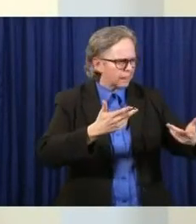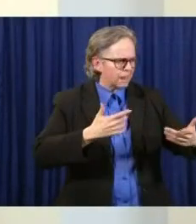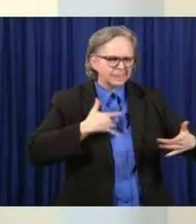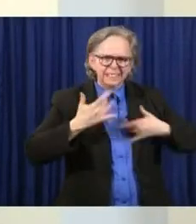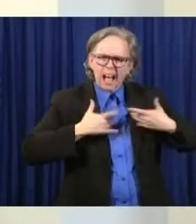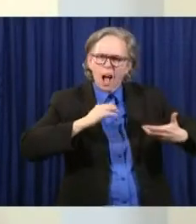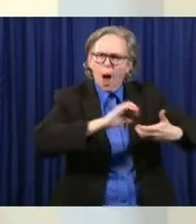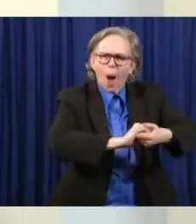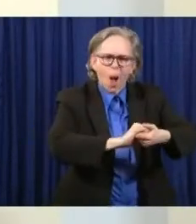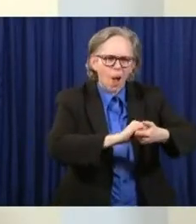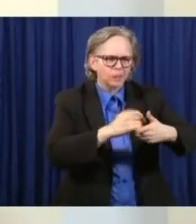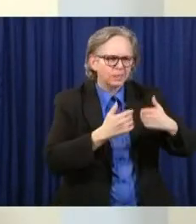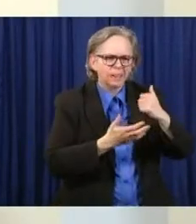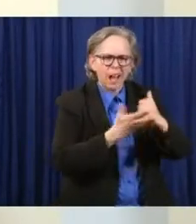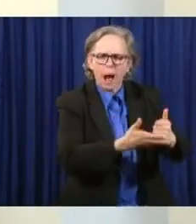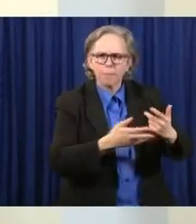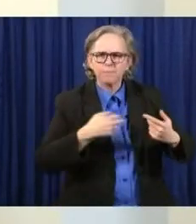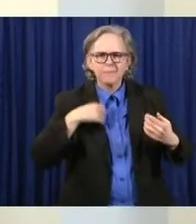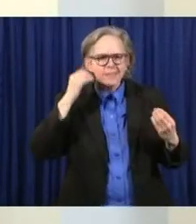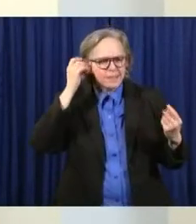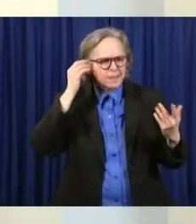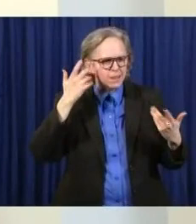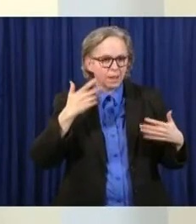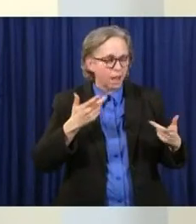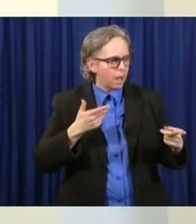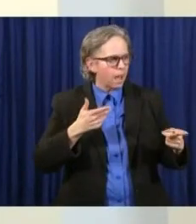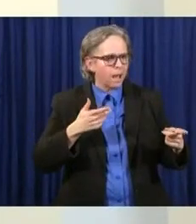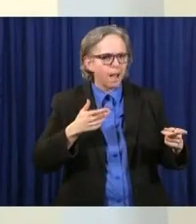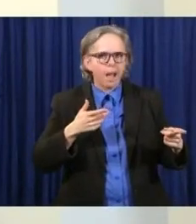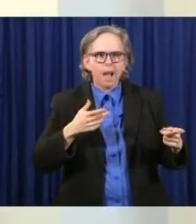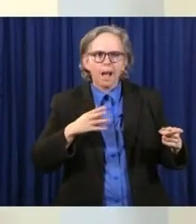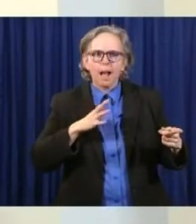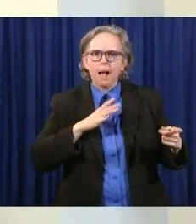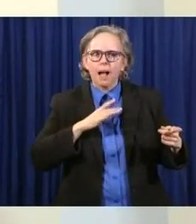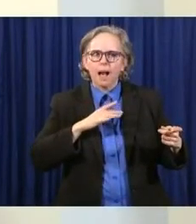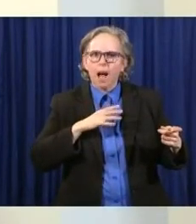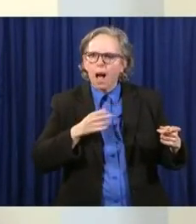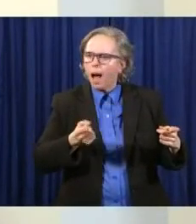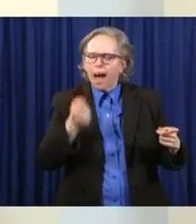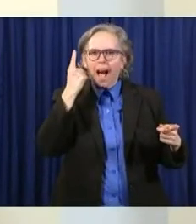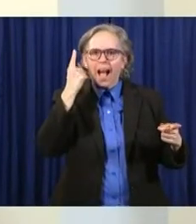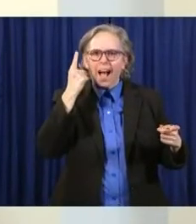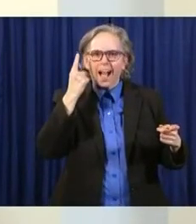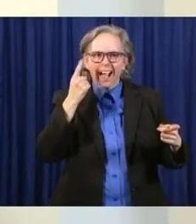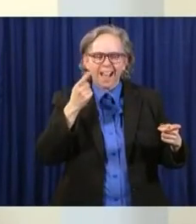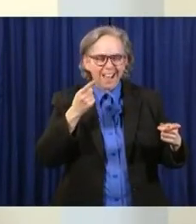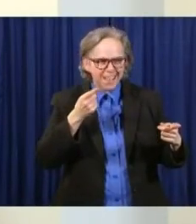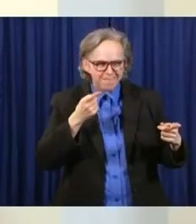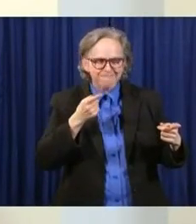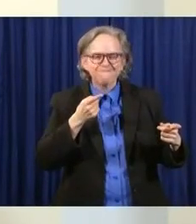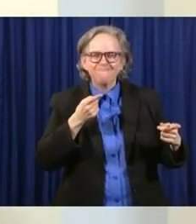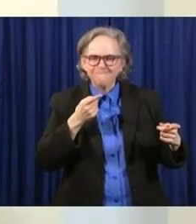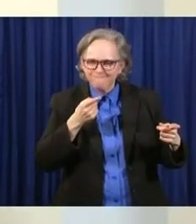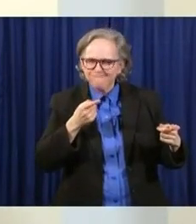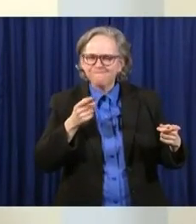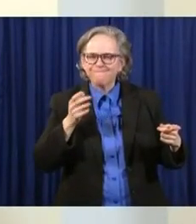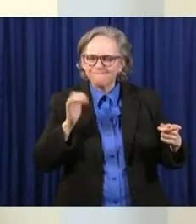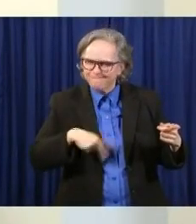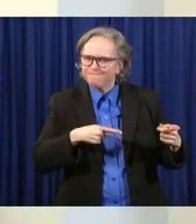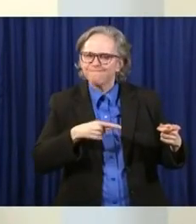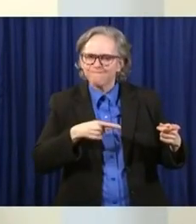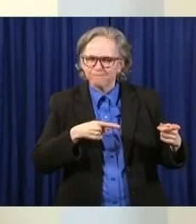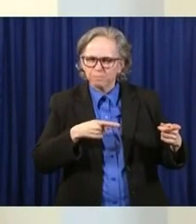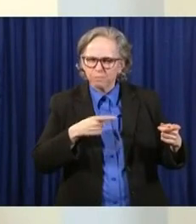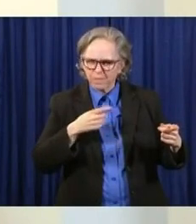racking your brain, and then you find that aha moment. And I wonder if both the employees and the businesses out there aren't armed with enough